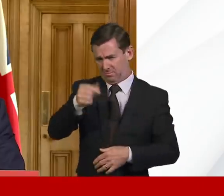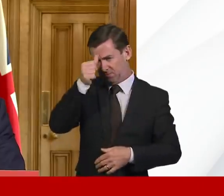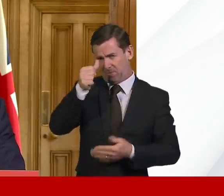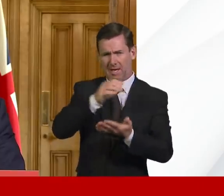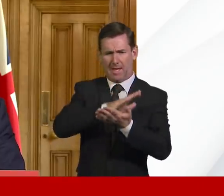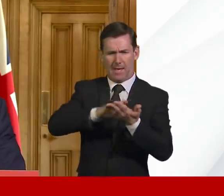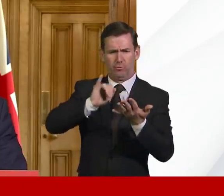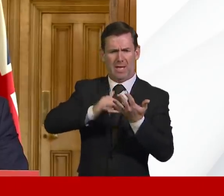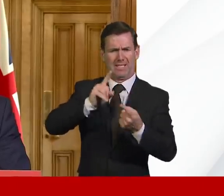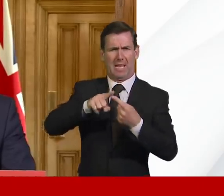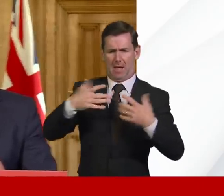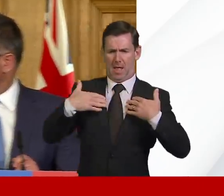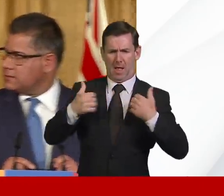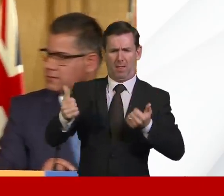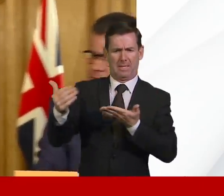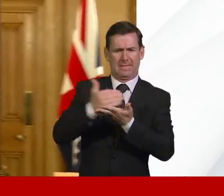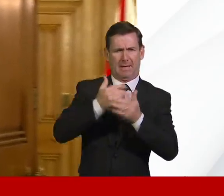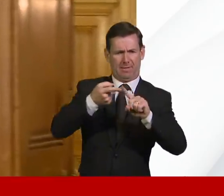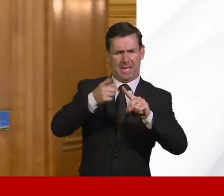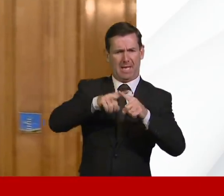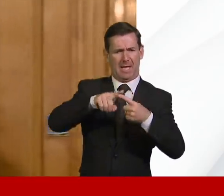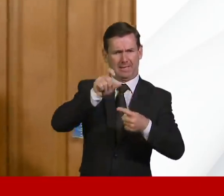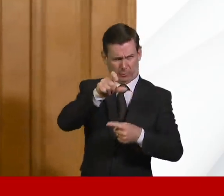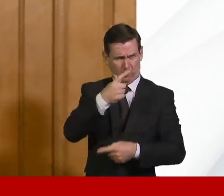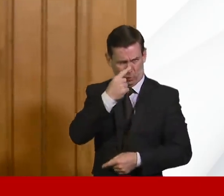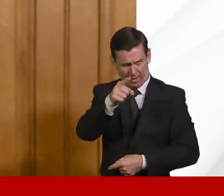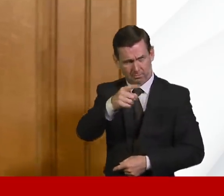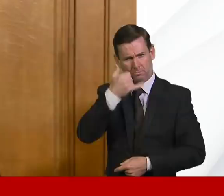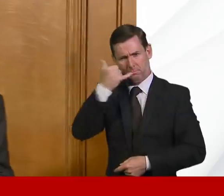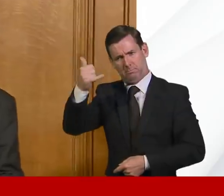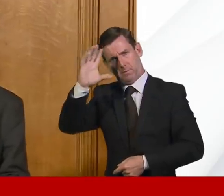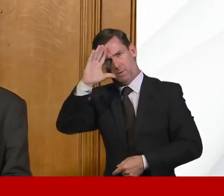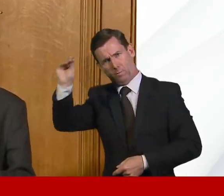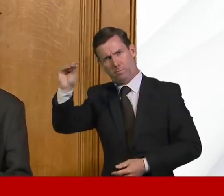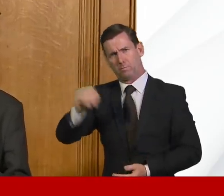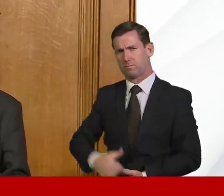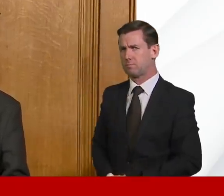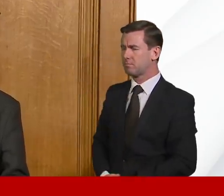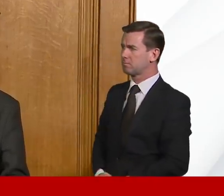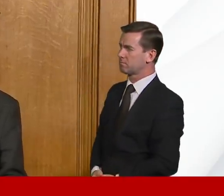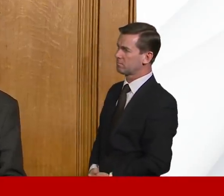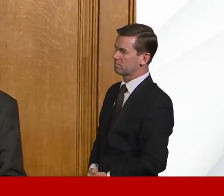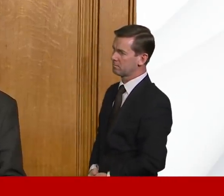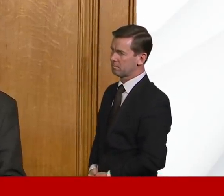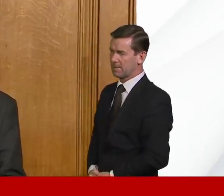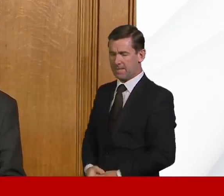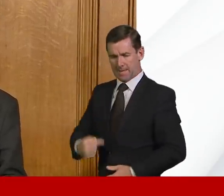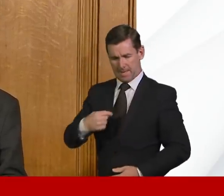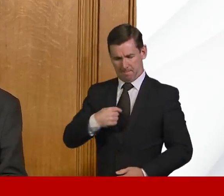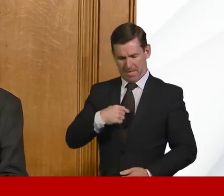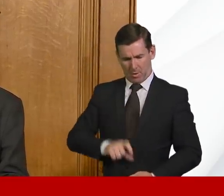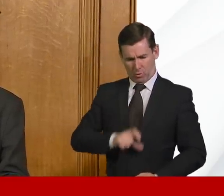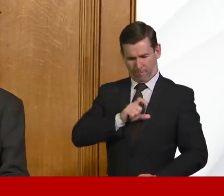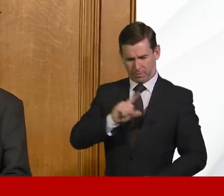who should be informed. Stephen? So what I am confident of is that it is possible to get on top of this